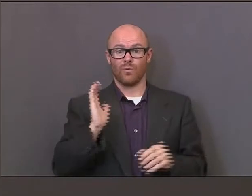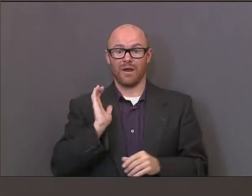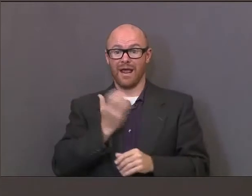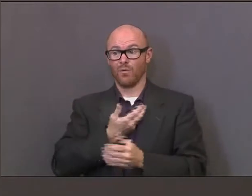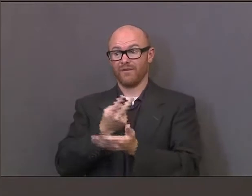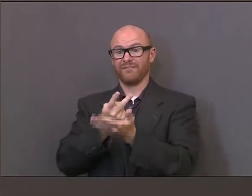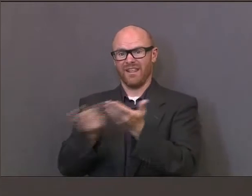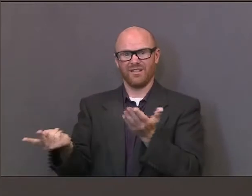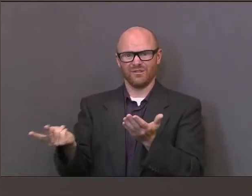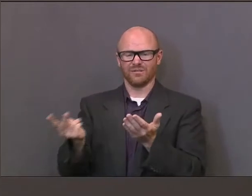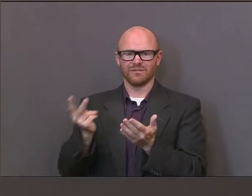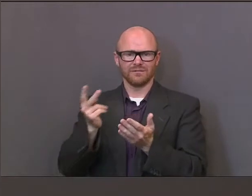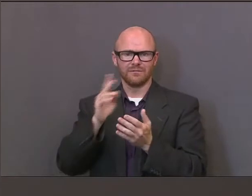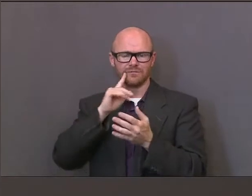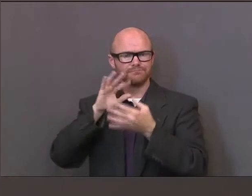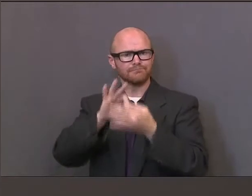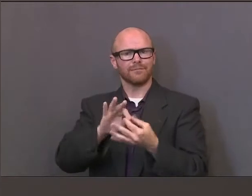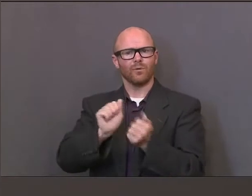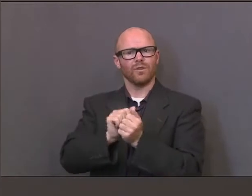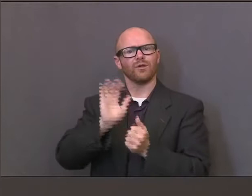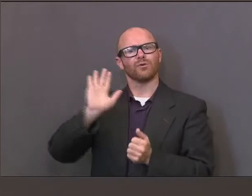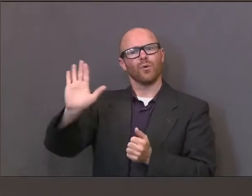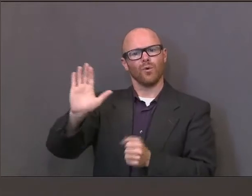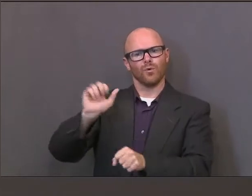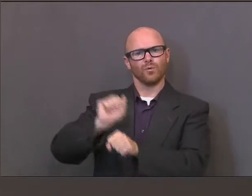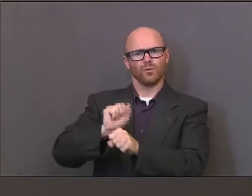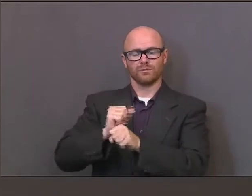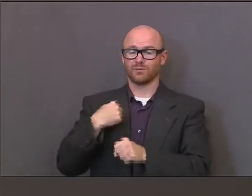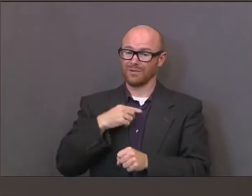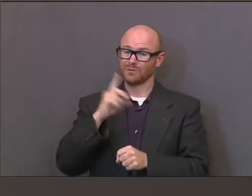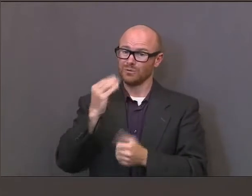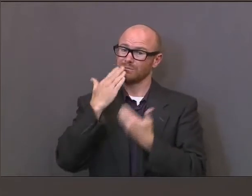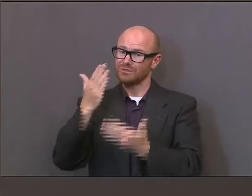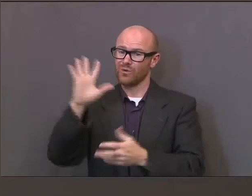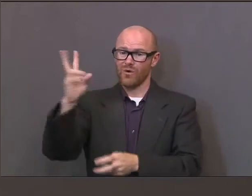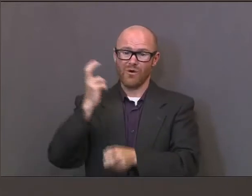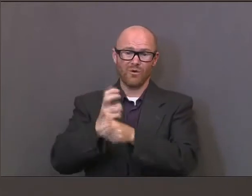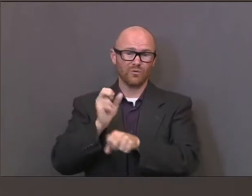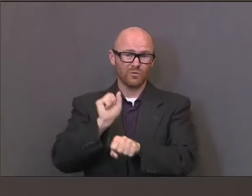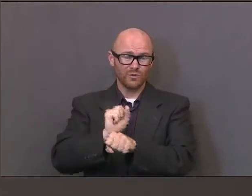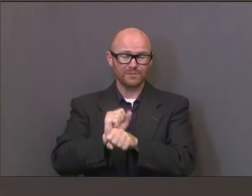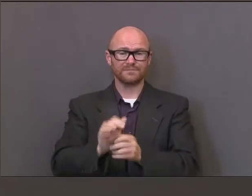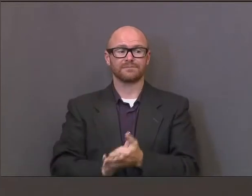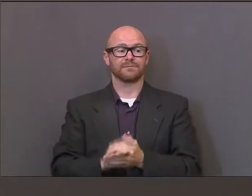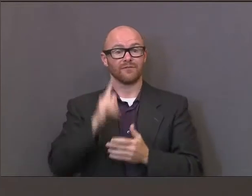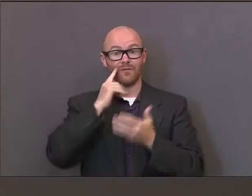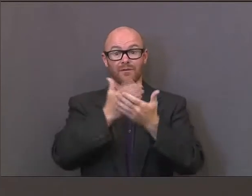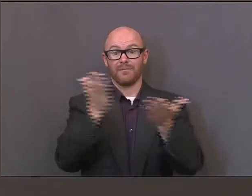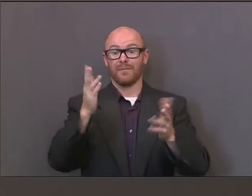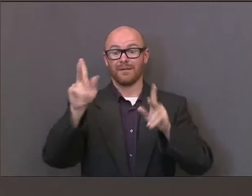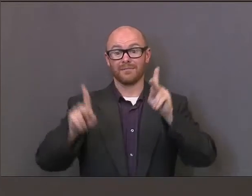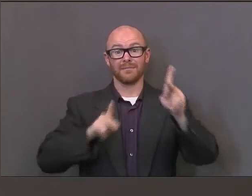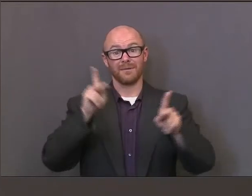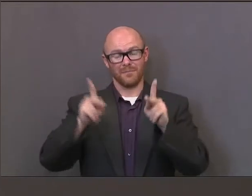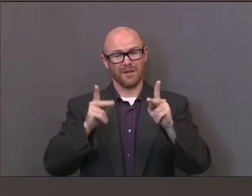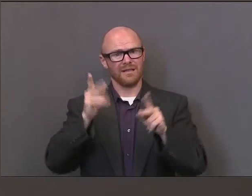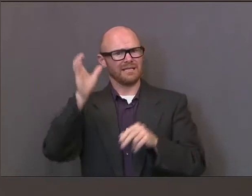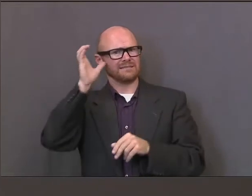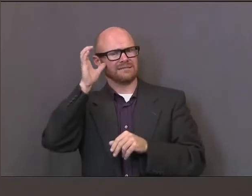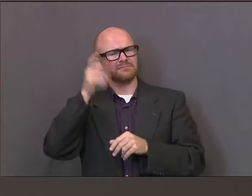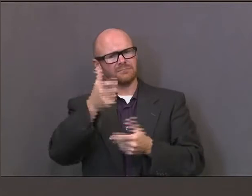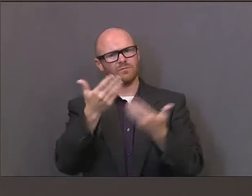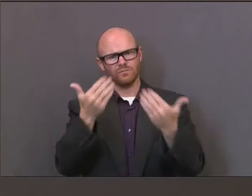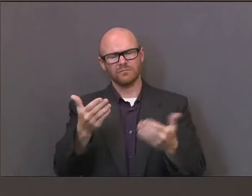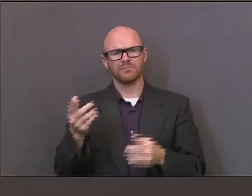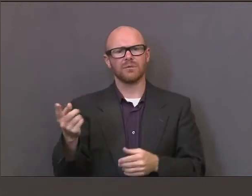policy. So, we appreciate the work of your team. For those out there listening, again, if you want to go to our coronavirus